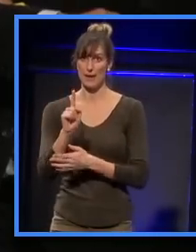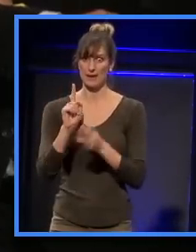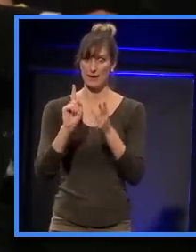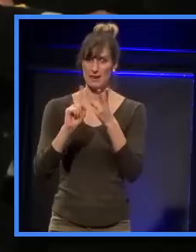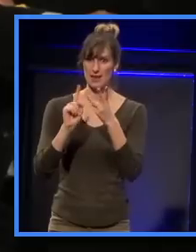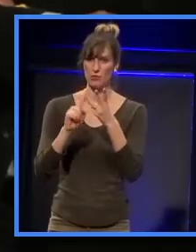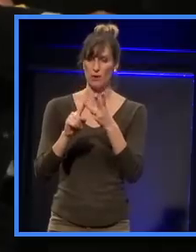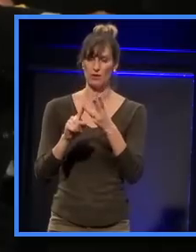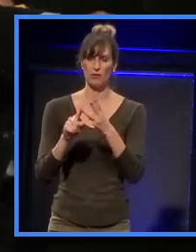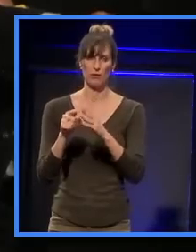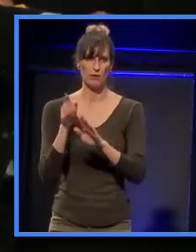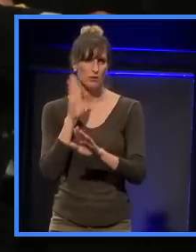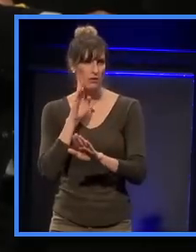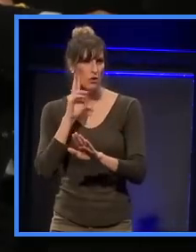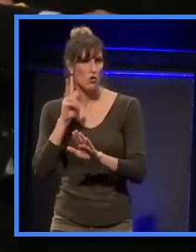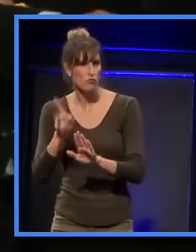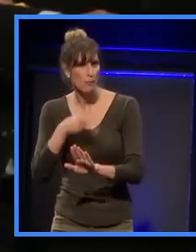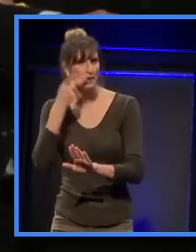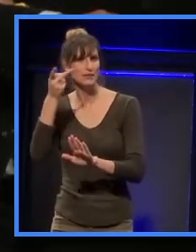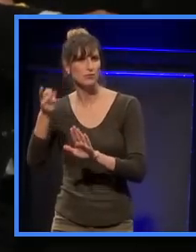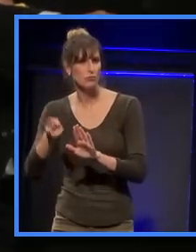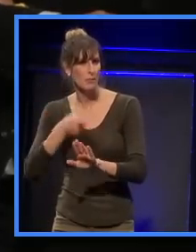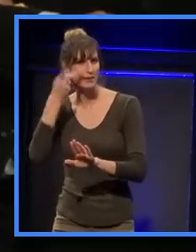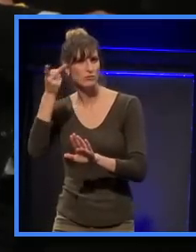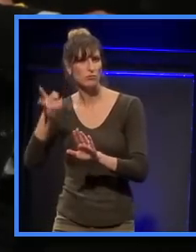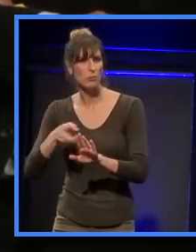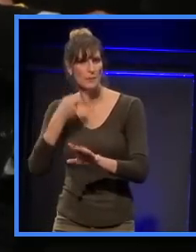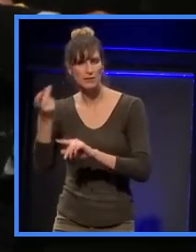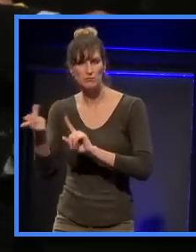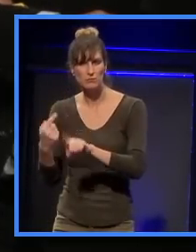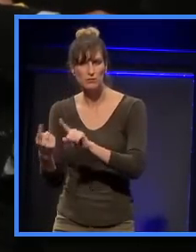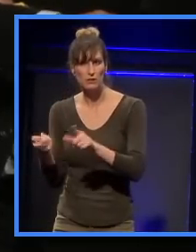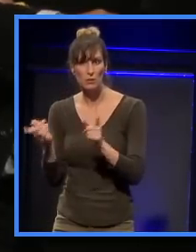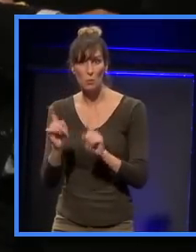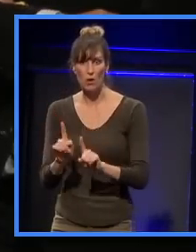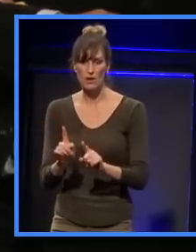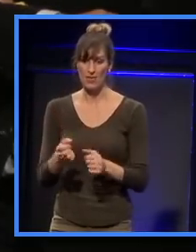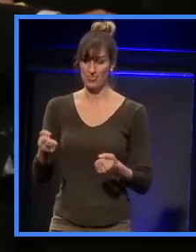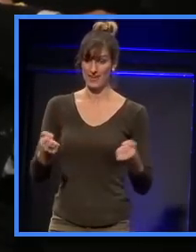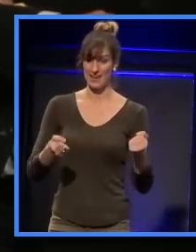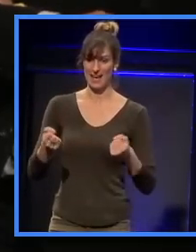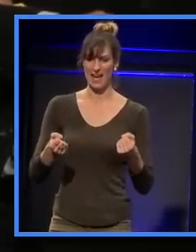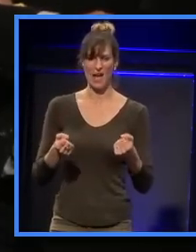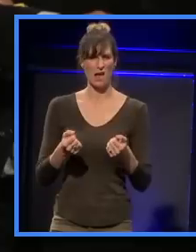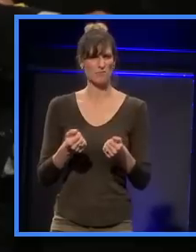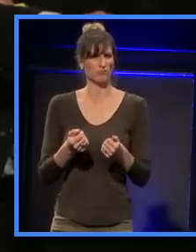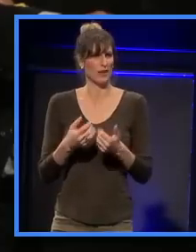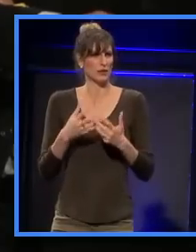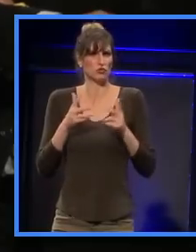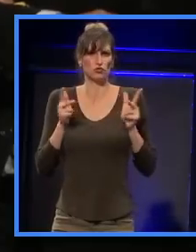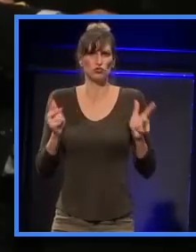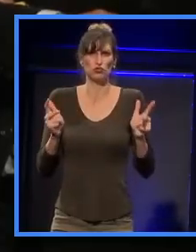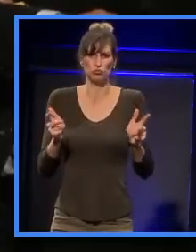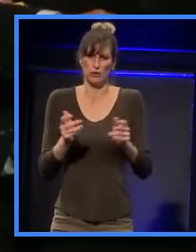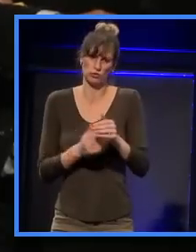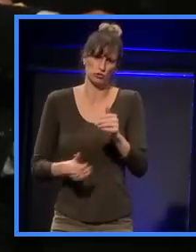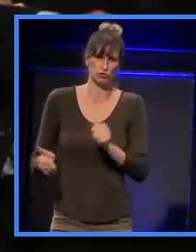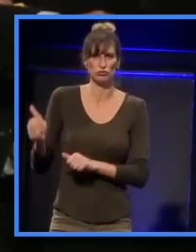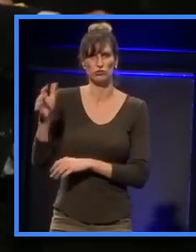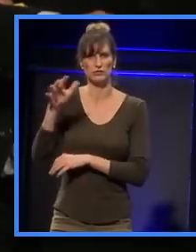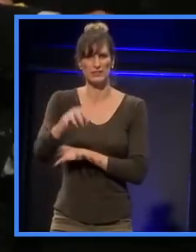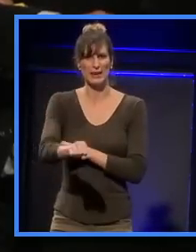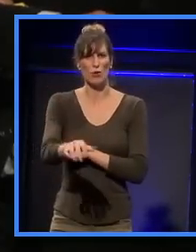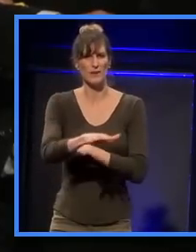that we hear throughout the city and particularly this area is that the car is still way too dominant. At the political level,